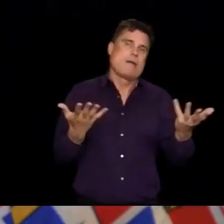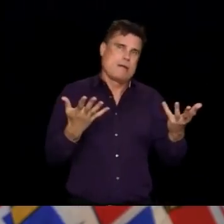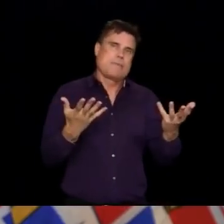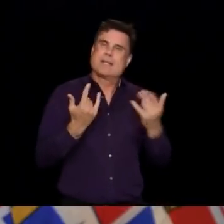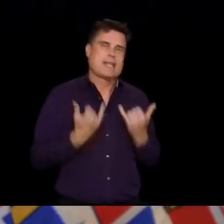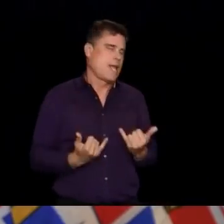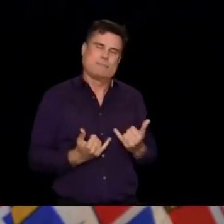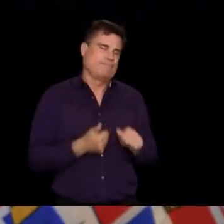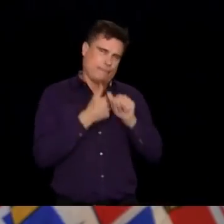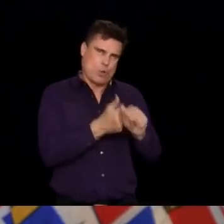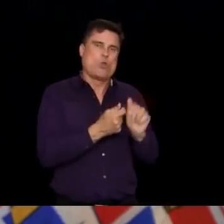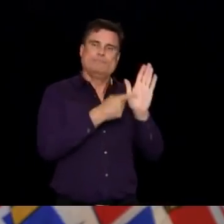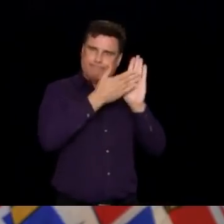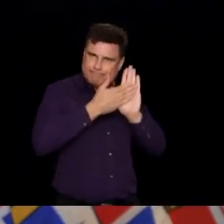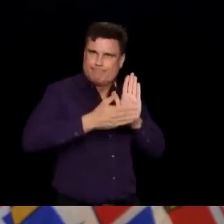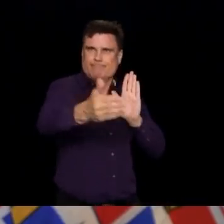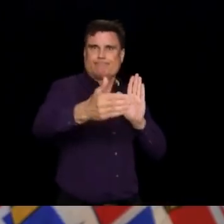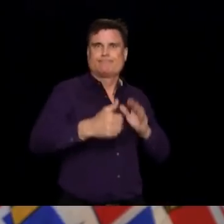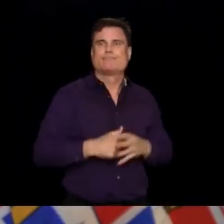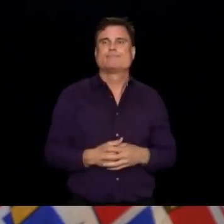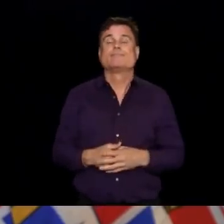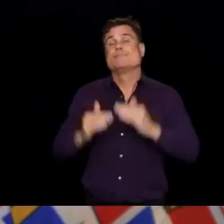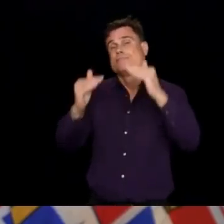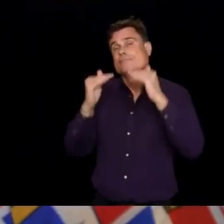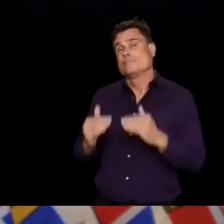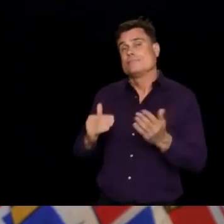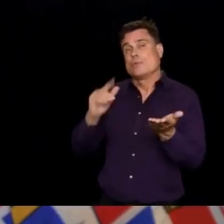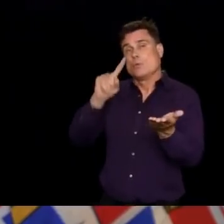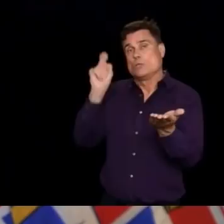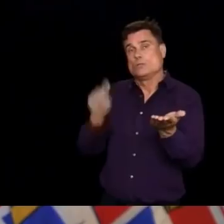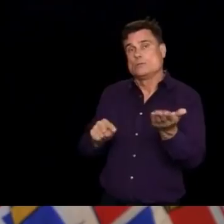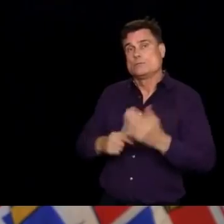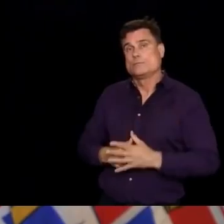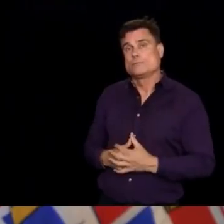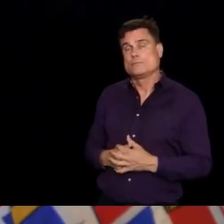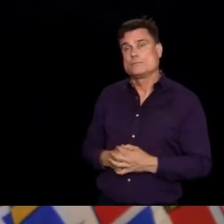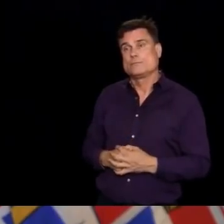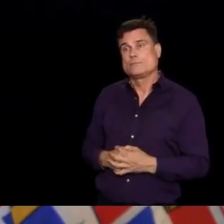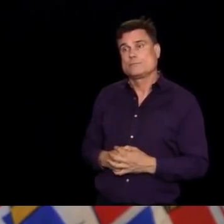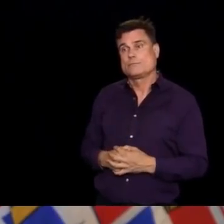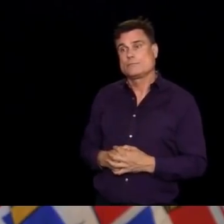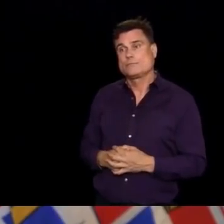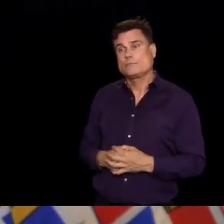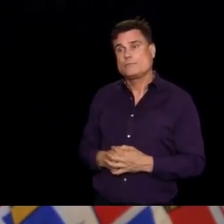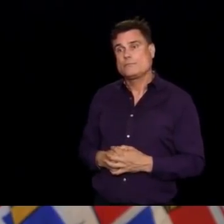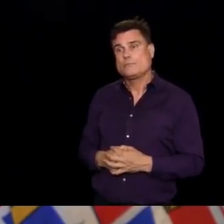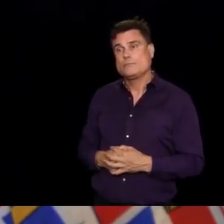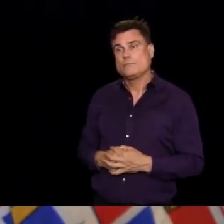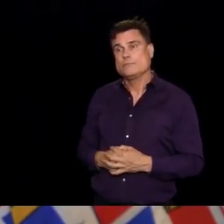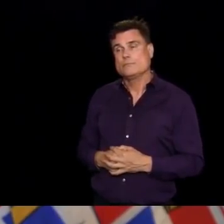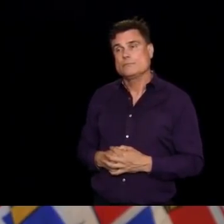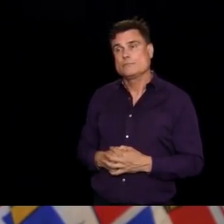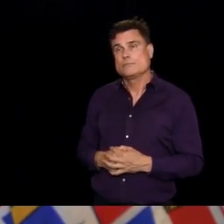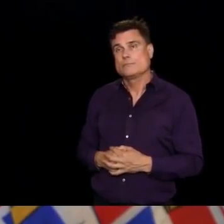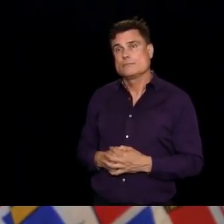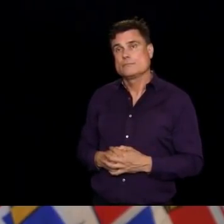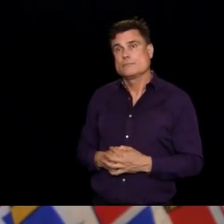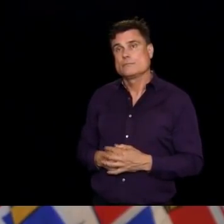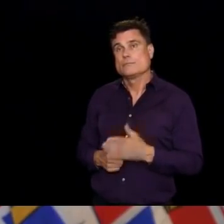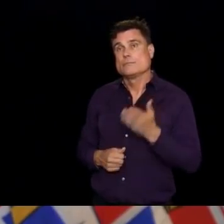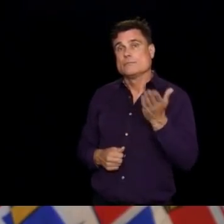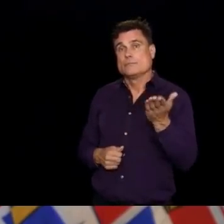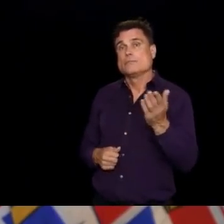Next question is from Bon Palmer, Vancouver Sun. Good afternoon, Dr. Henry. Thanks for taking my question. I see a